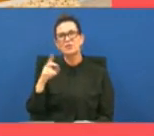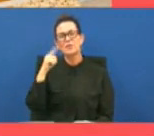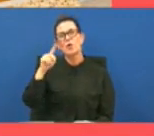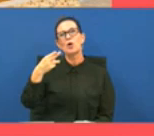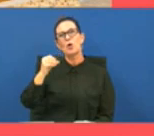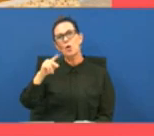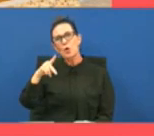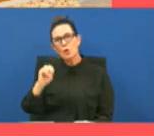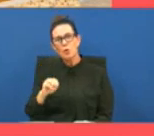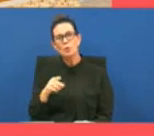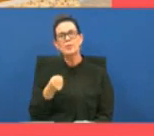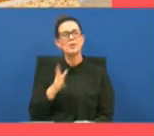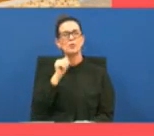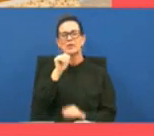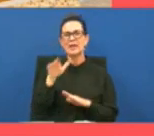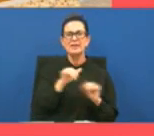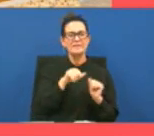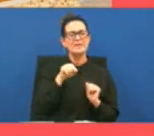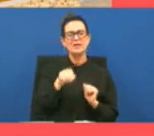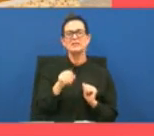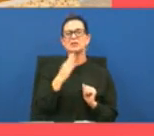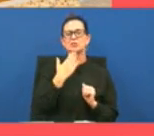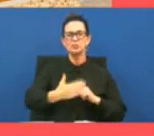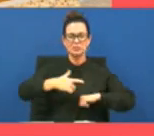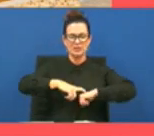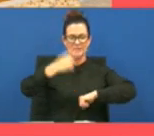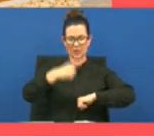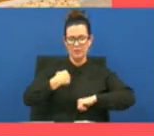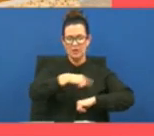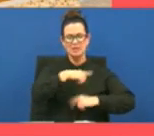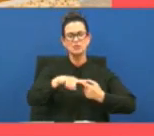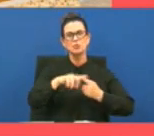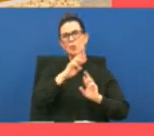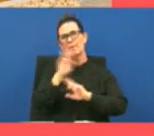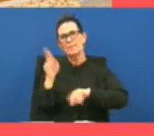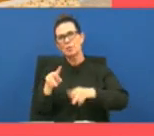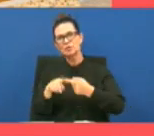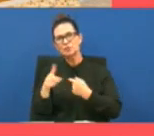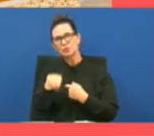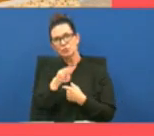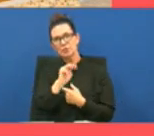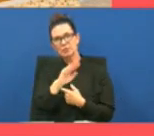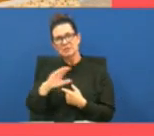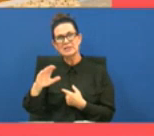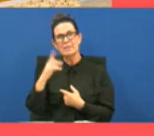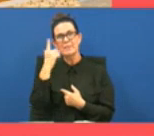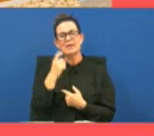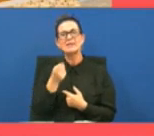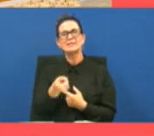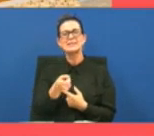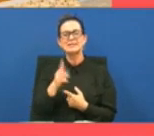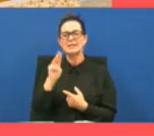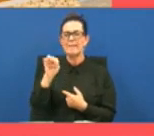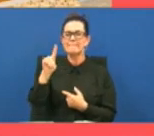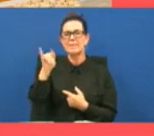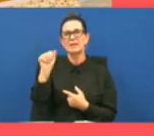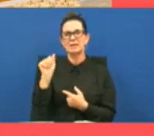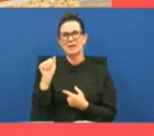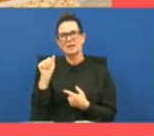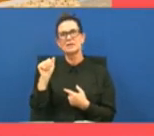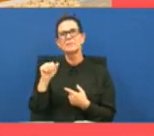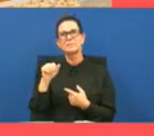mean this is good timing for us that we have an opportunity to report to the metro council because i believe there's been some media attention